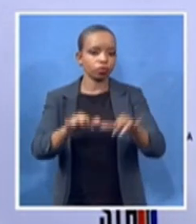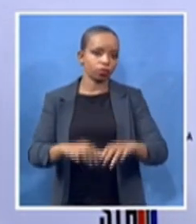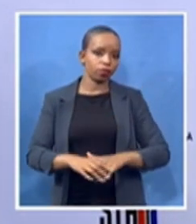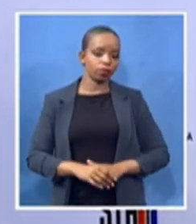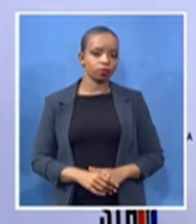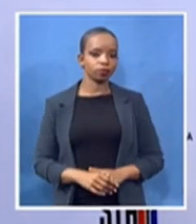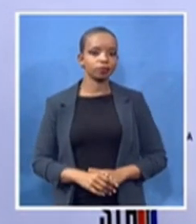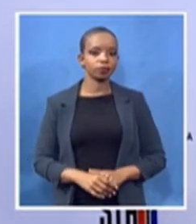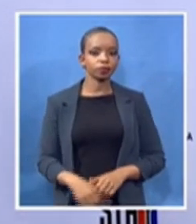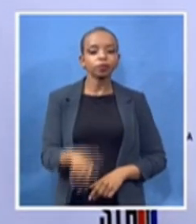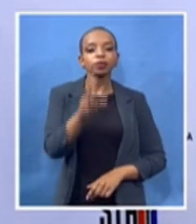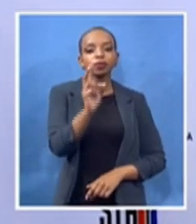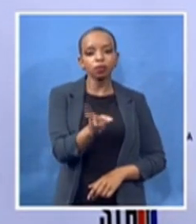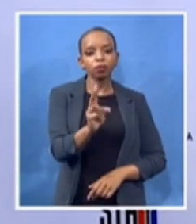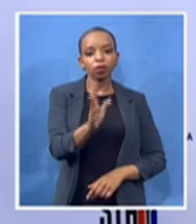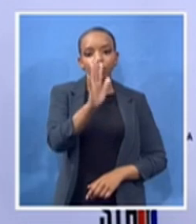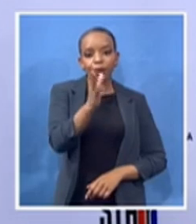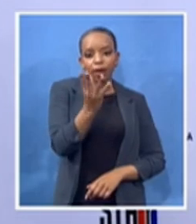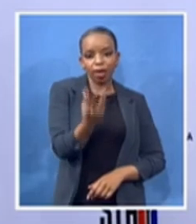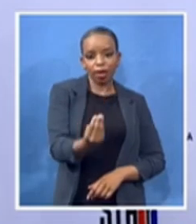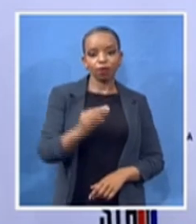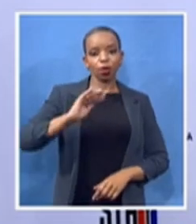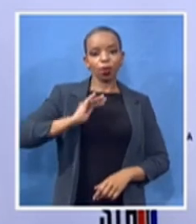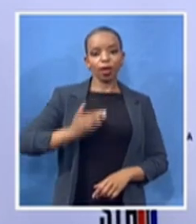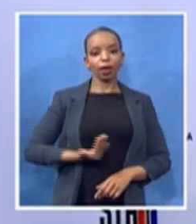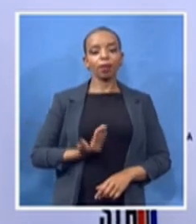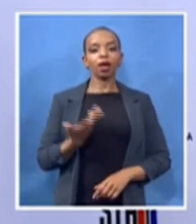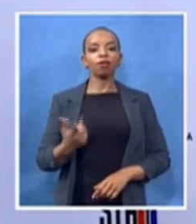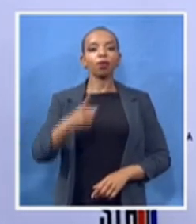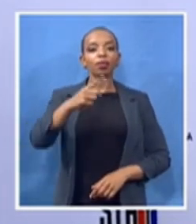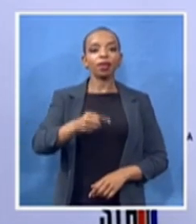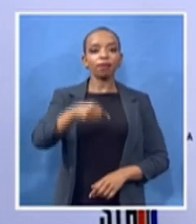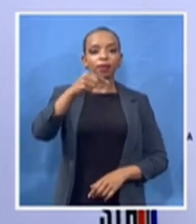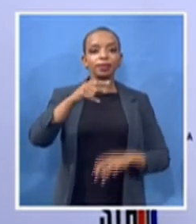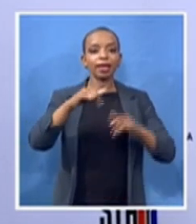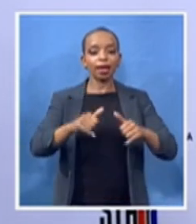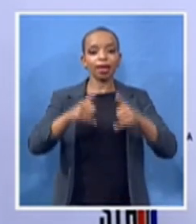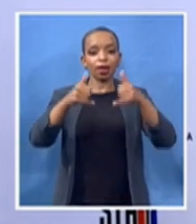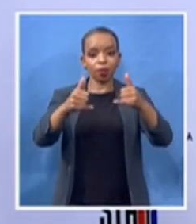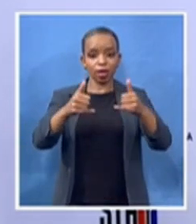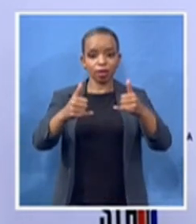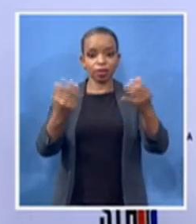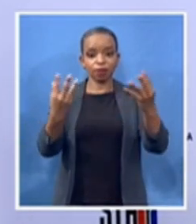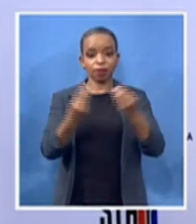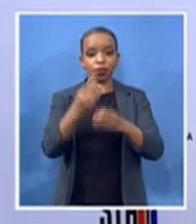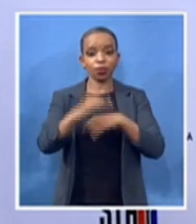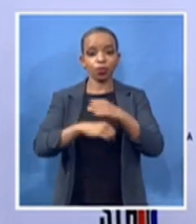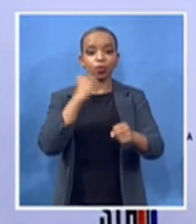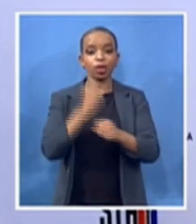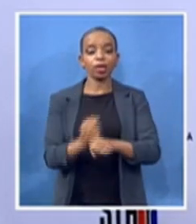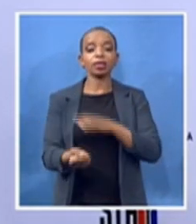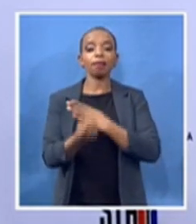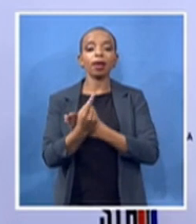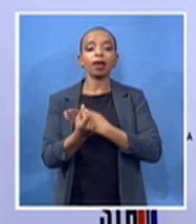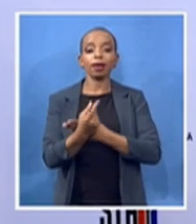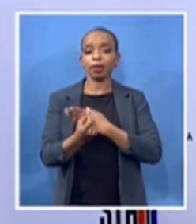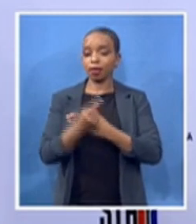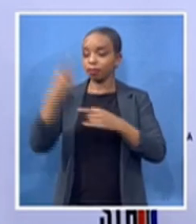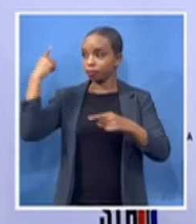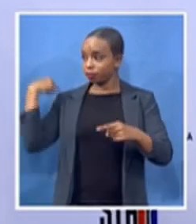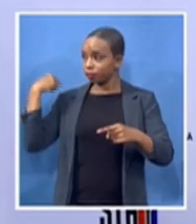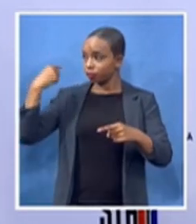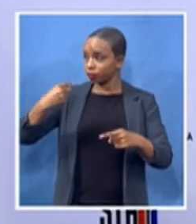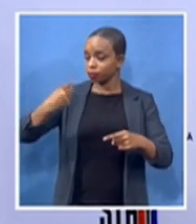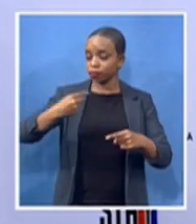been running for a few years now where we will be honoring women who are um doing significant making significant